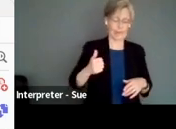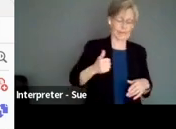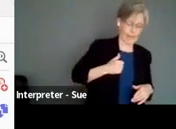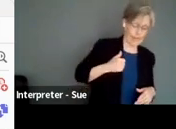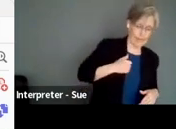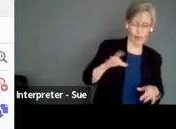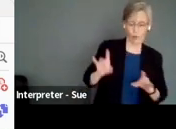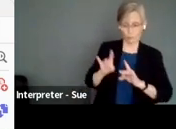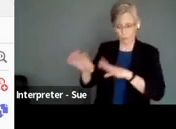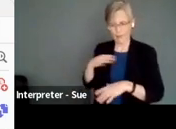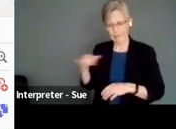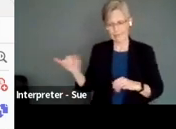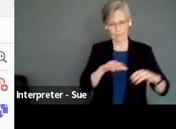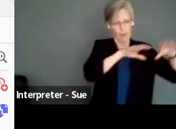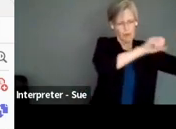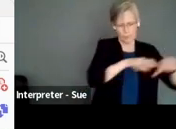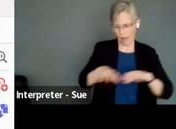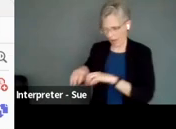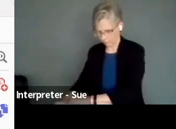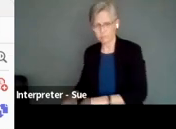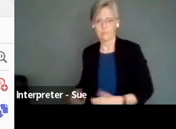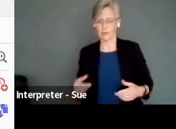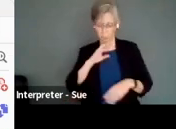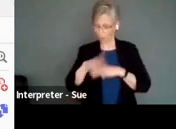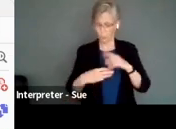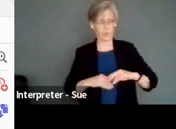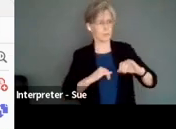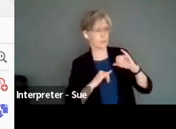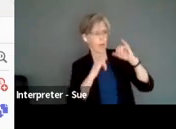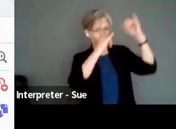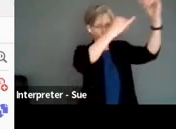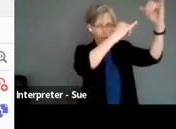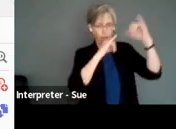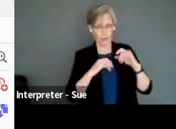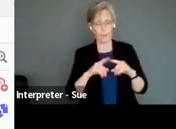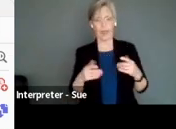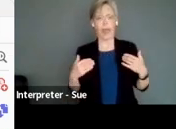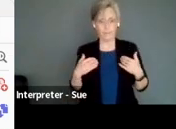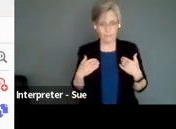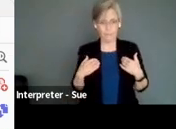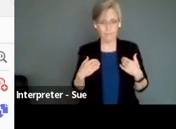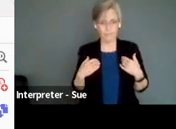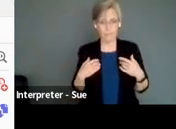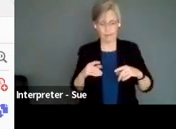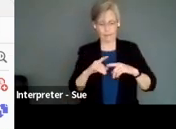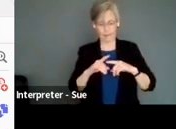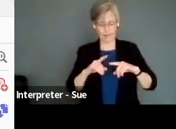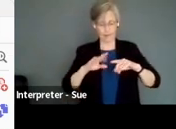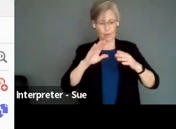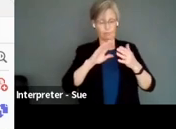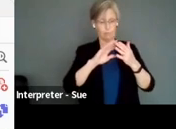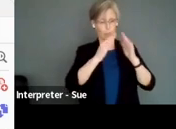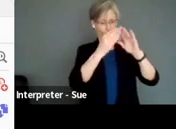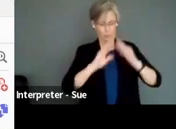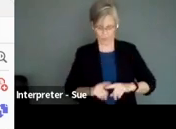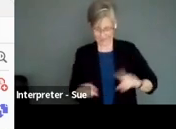So it's from across the country, I mean, across the world, we have two very different Indigenous communities with similar